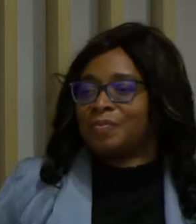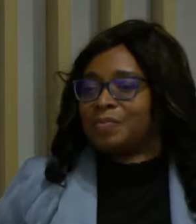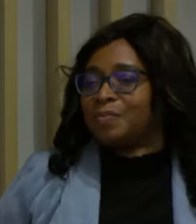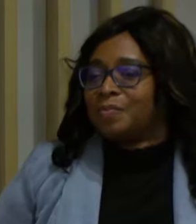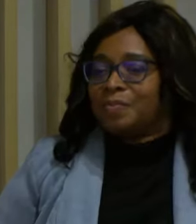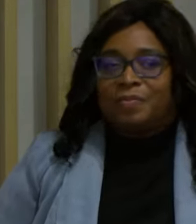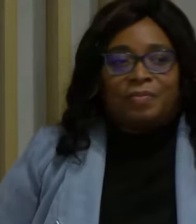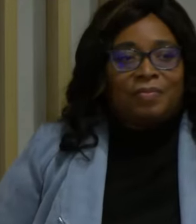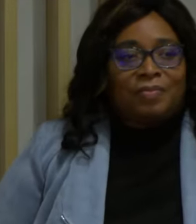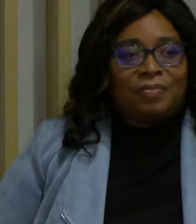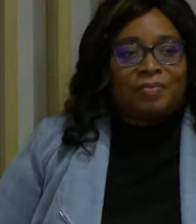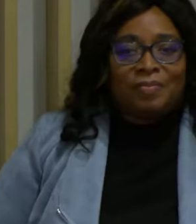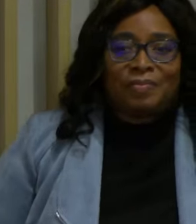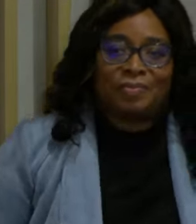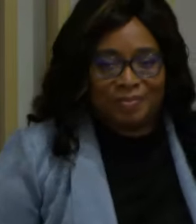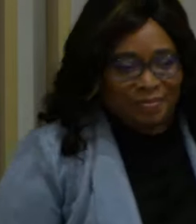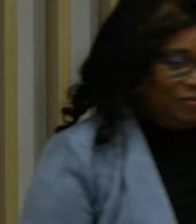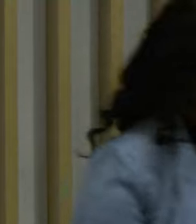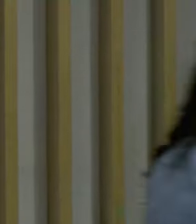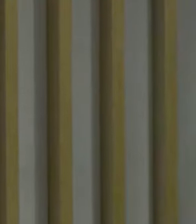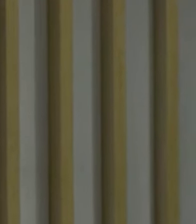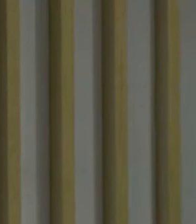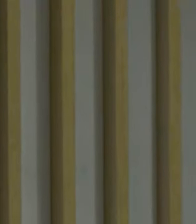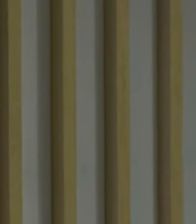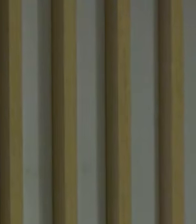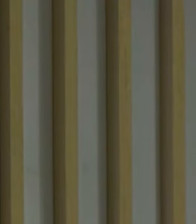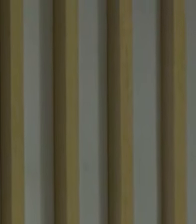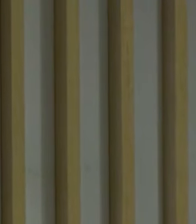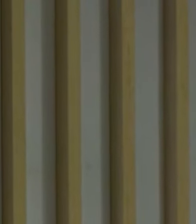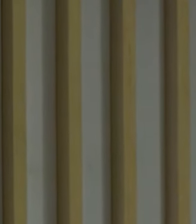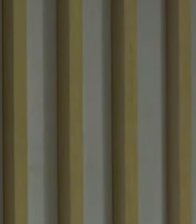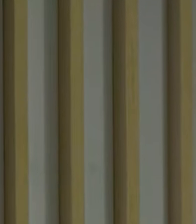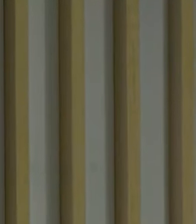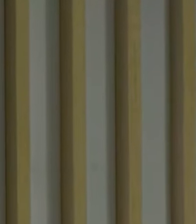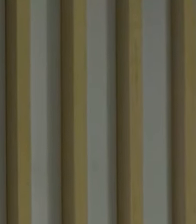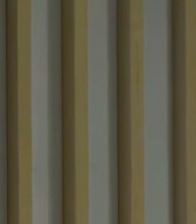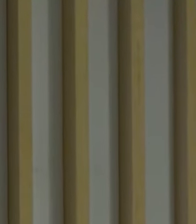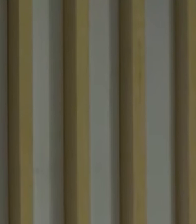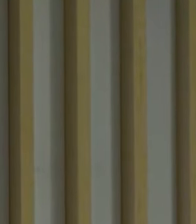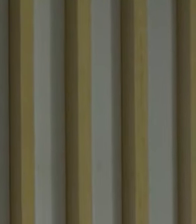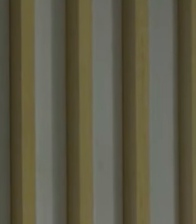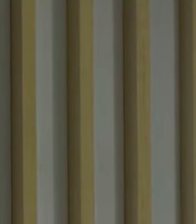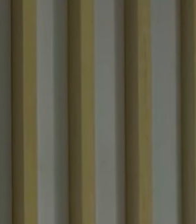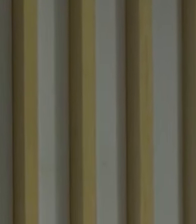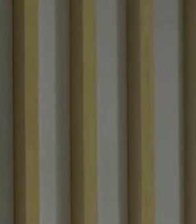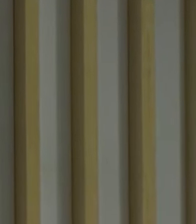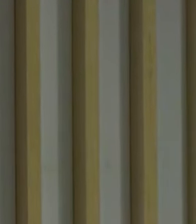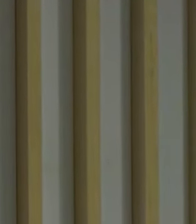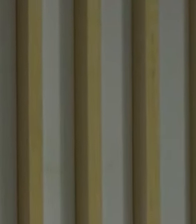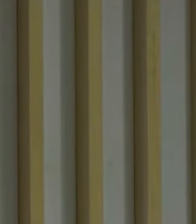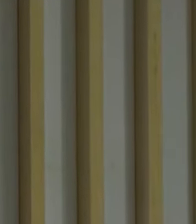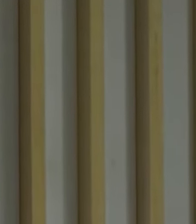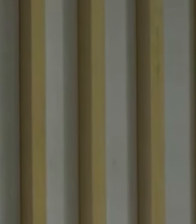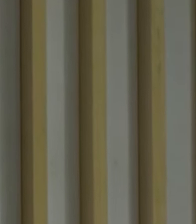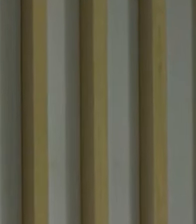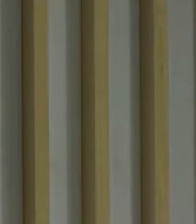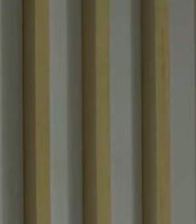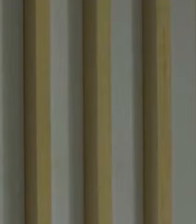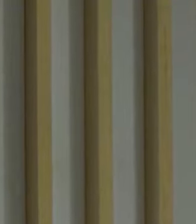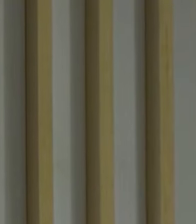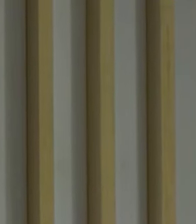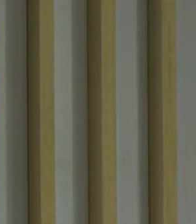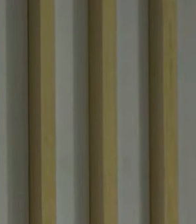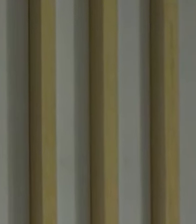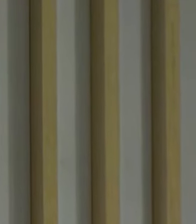Okay. Any others on that one? No? Okay. Thank you. All right. Next is unlicensed use at the six